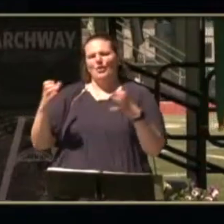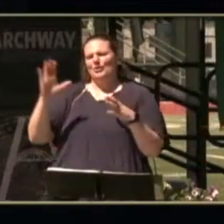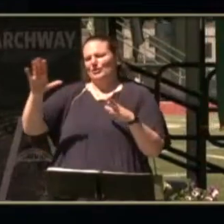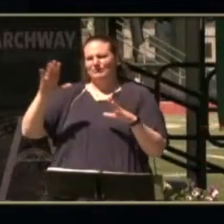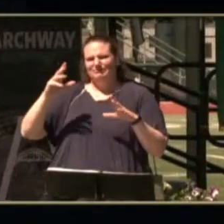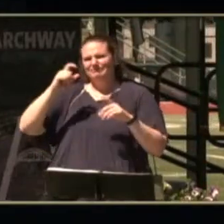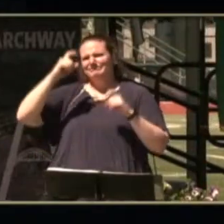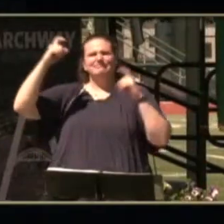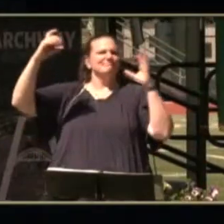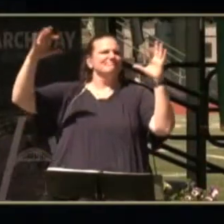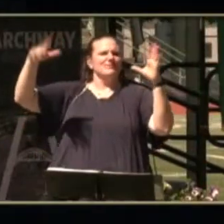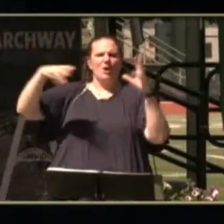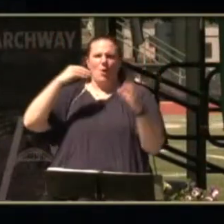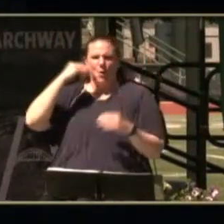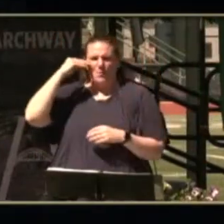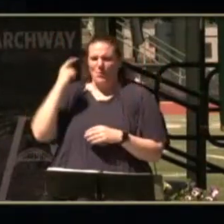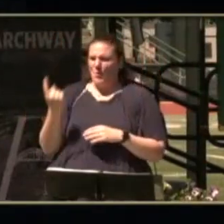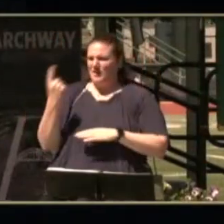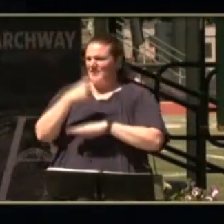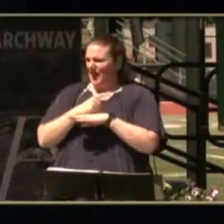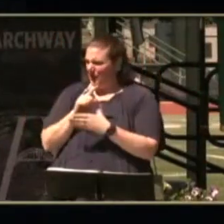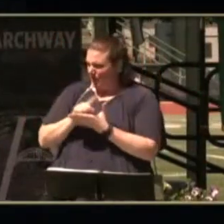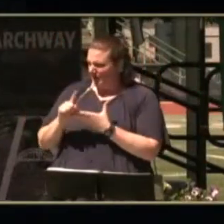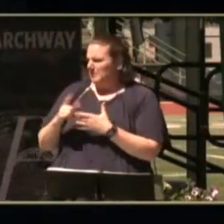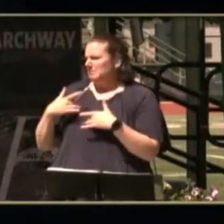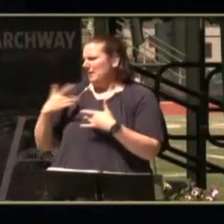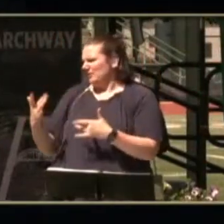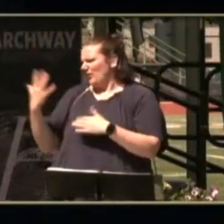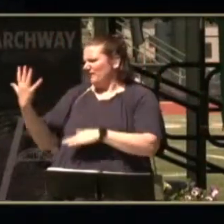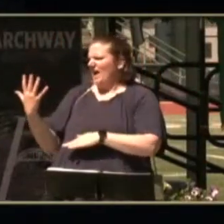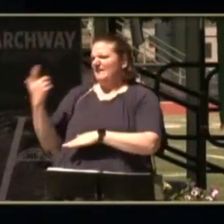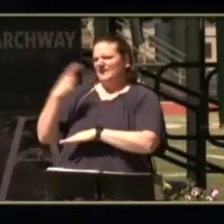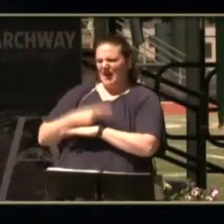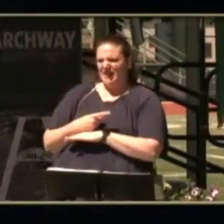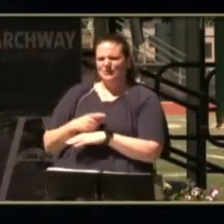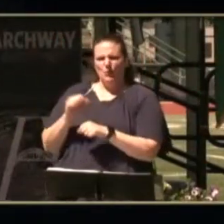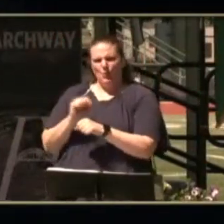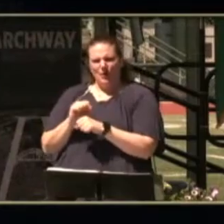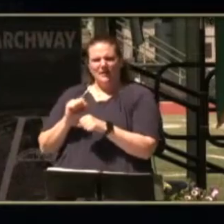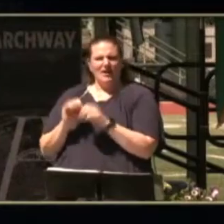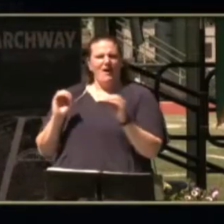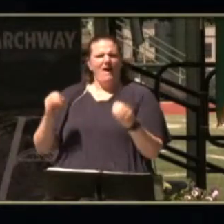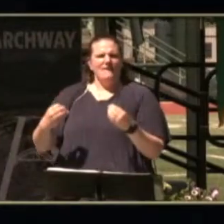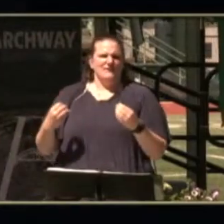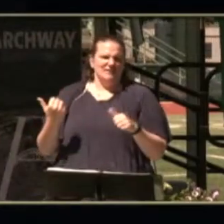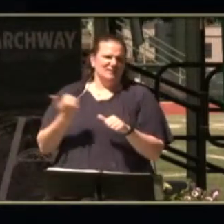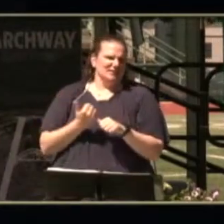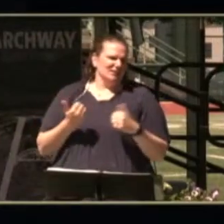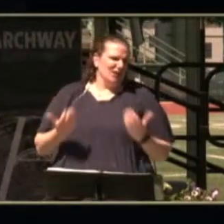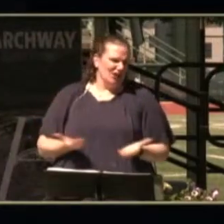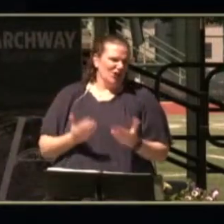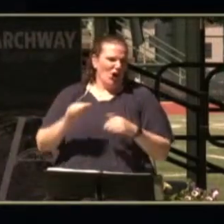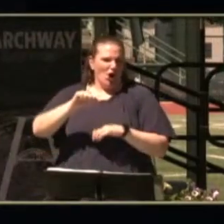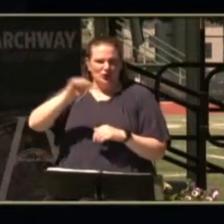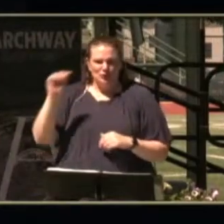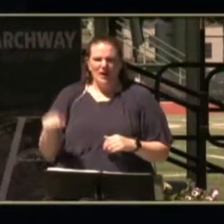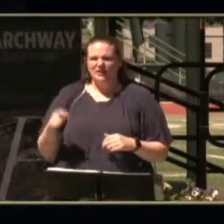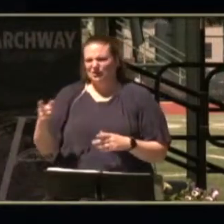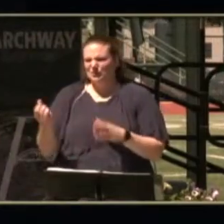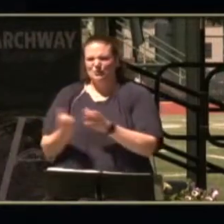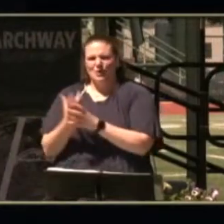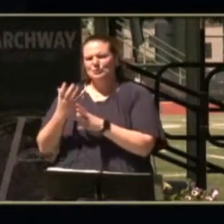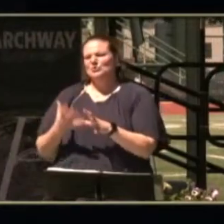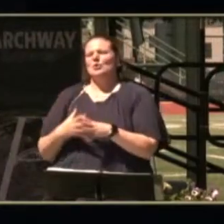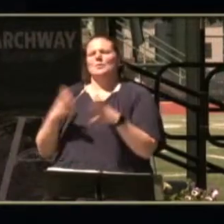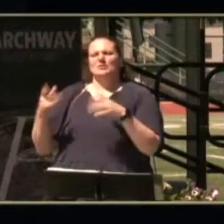from coming one day a week to often all five days and even working as an office assistant here at archway she has grown so